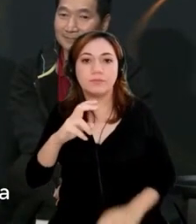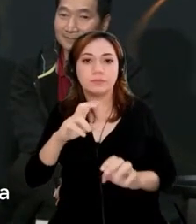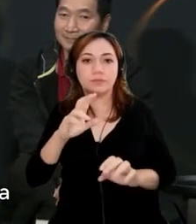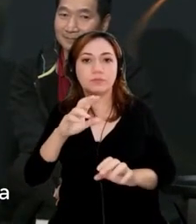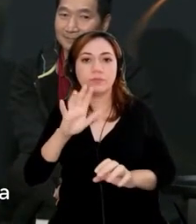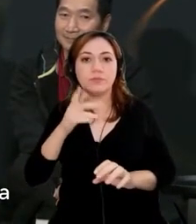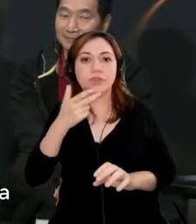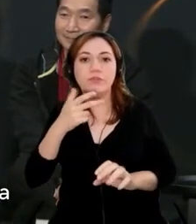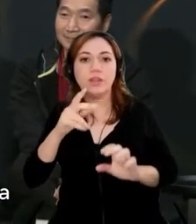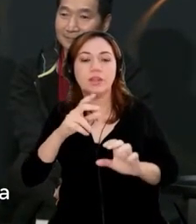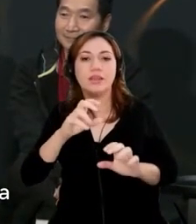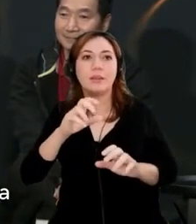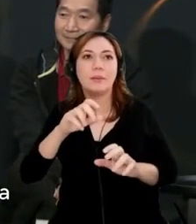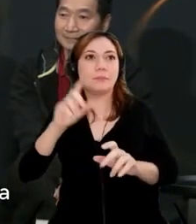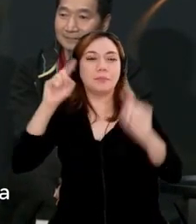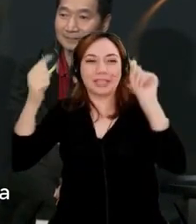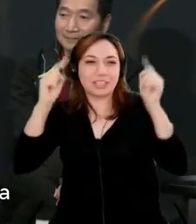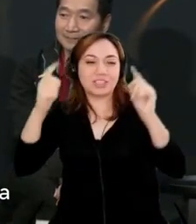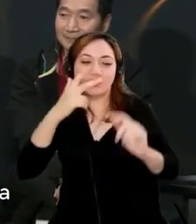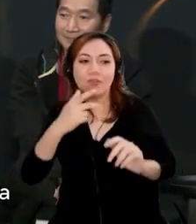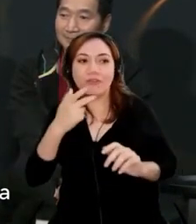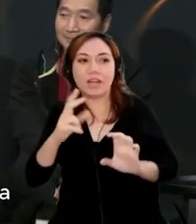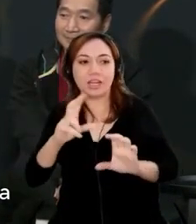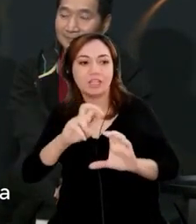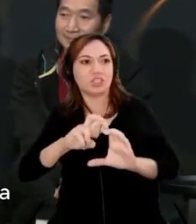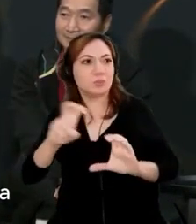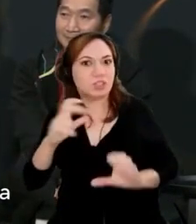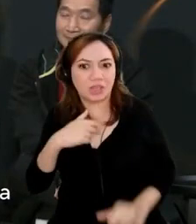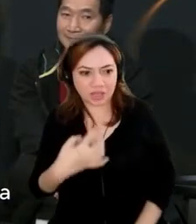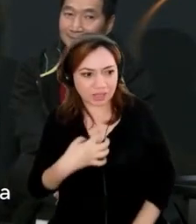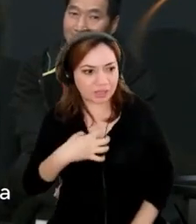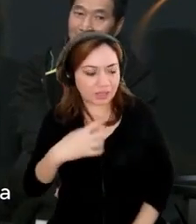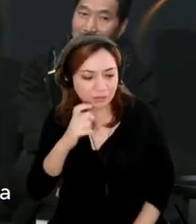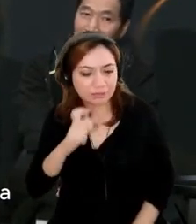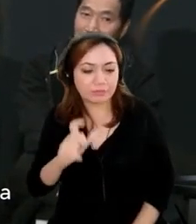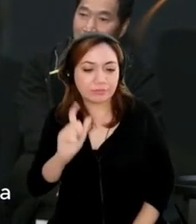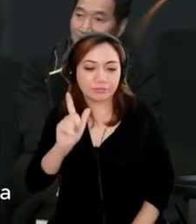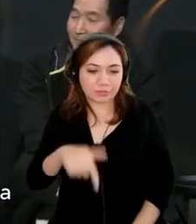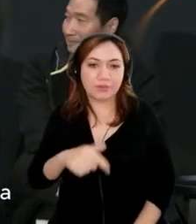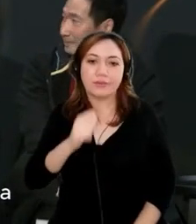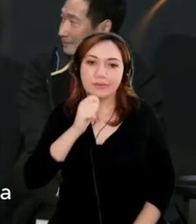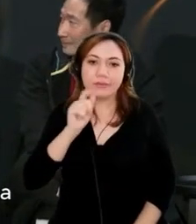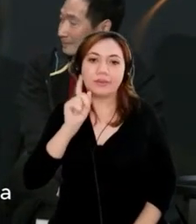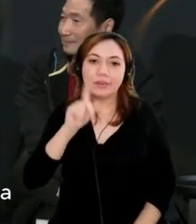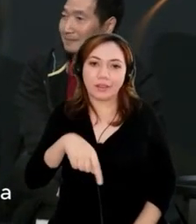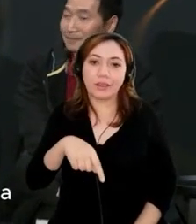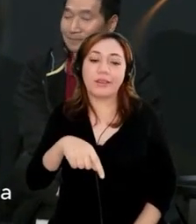anything like that. I do think it's, yeah, I do think it's, it's education.